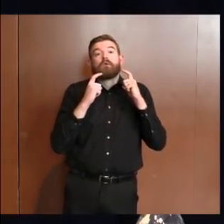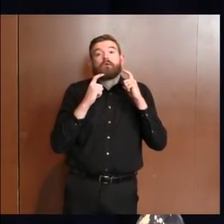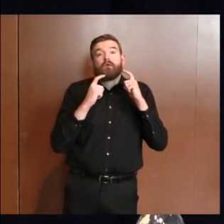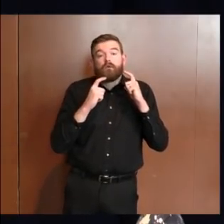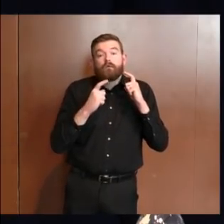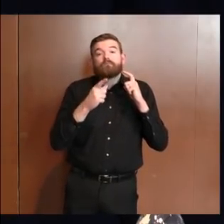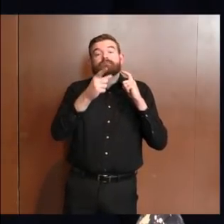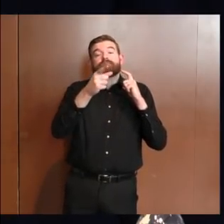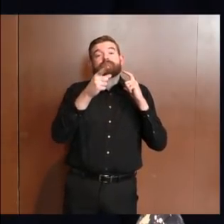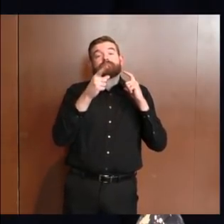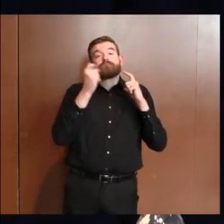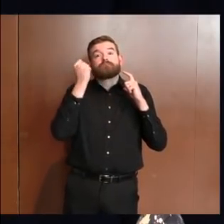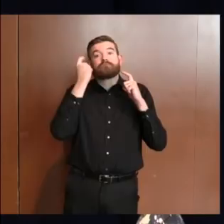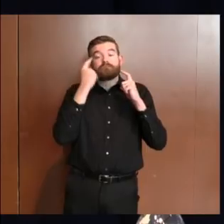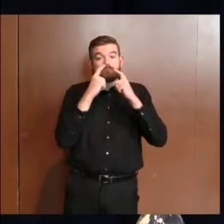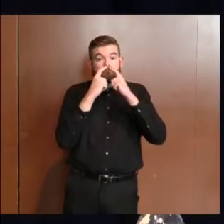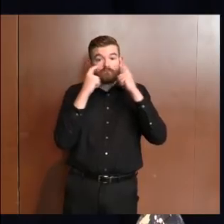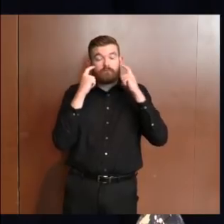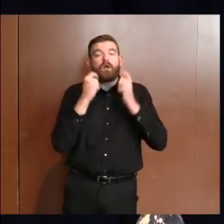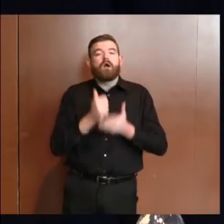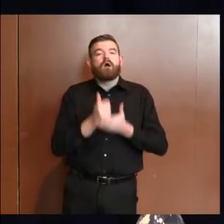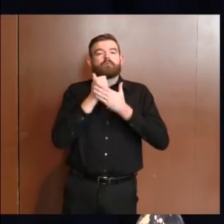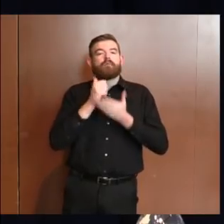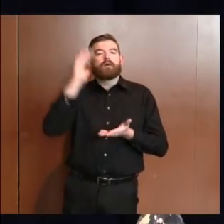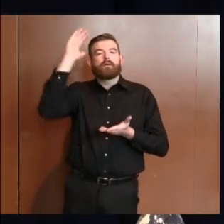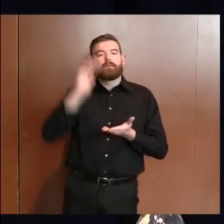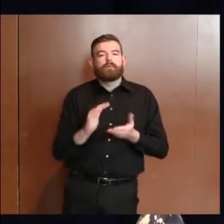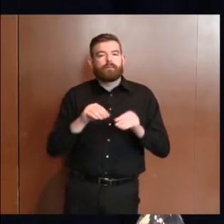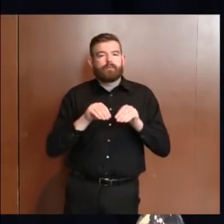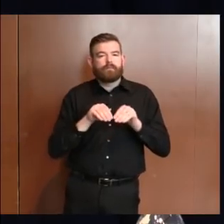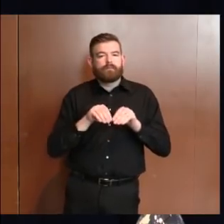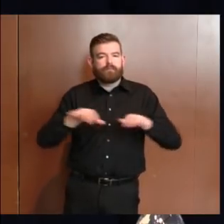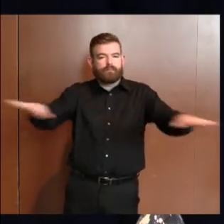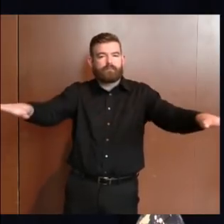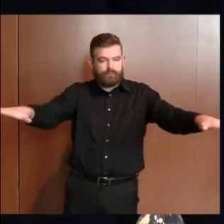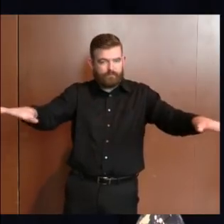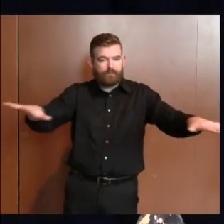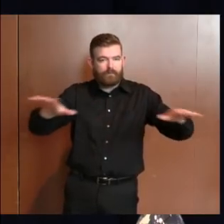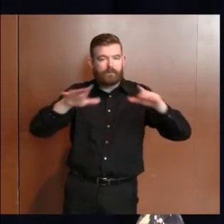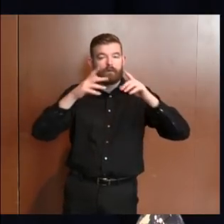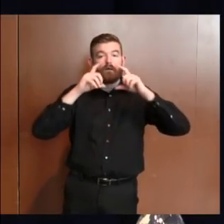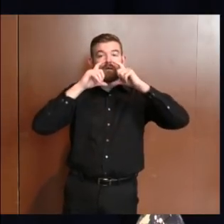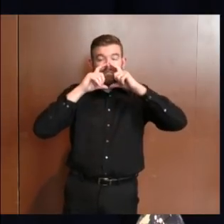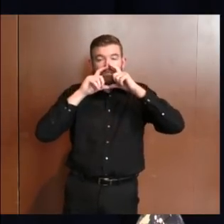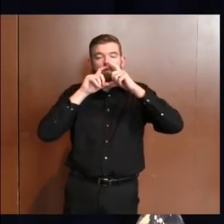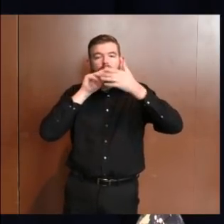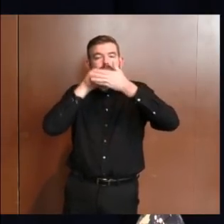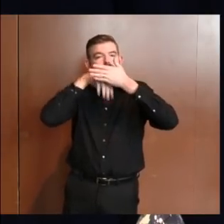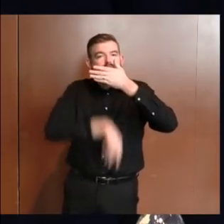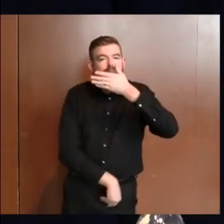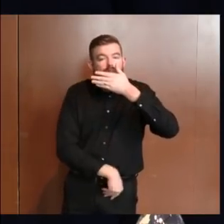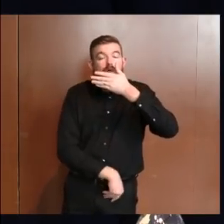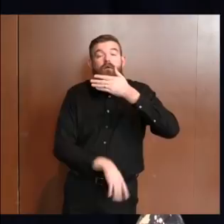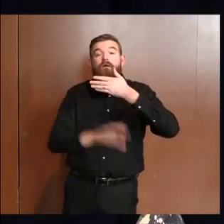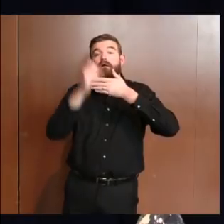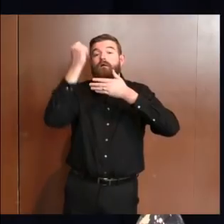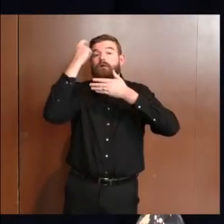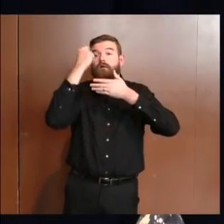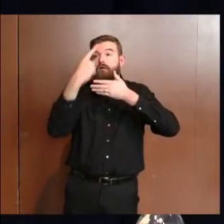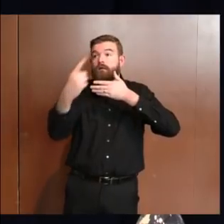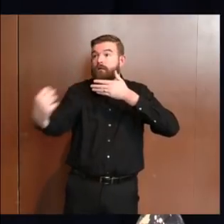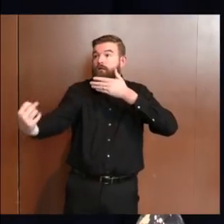to prevent you from getting sick. Everyone can do their part to slow the spread of this virus.